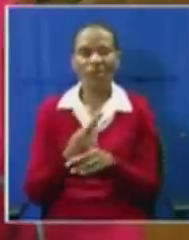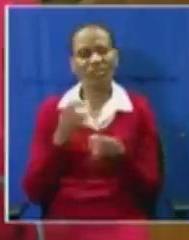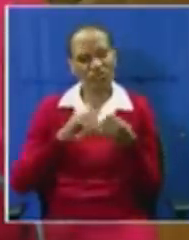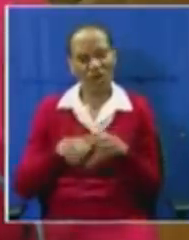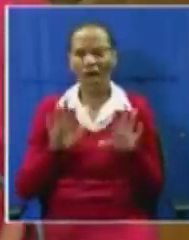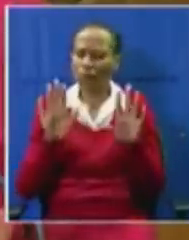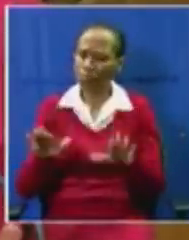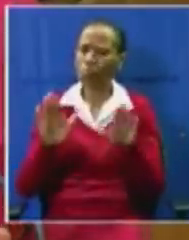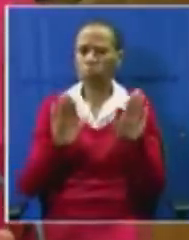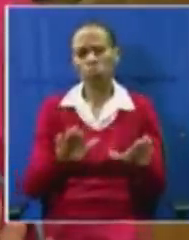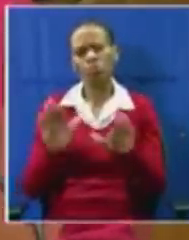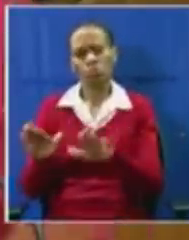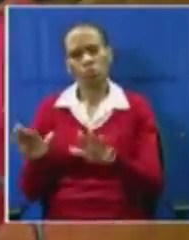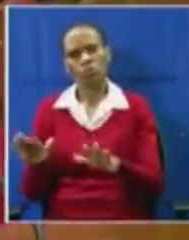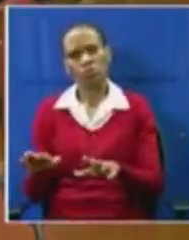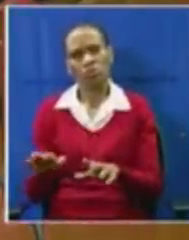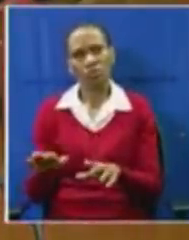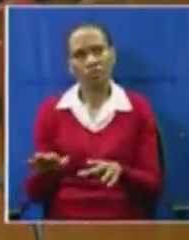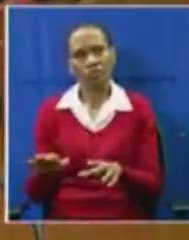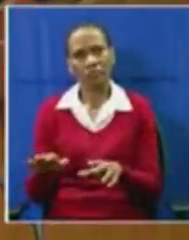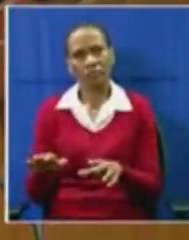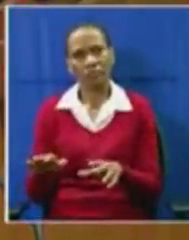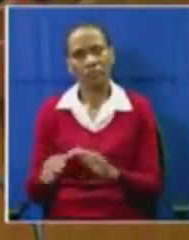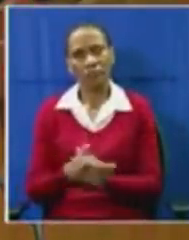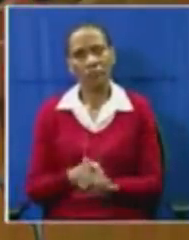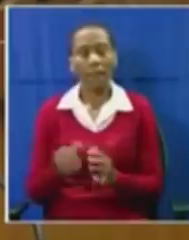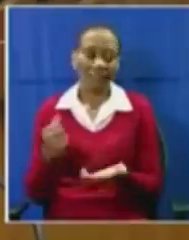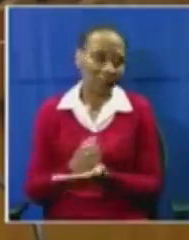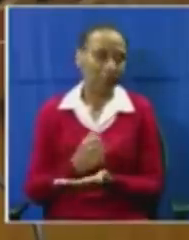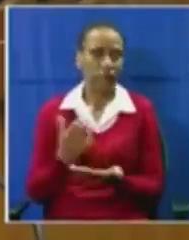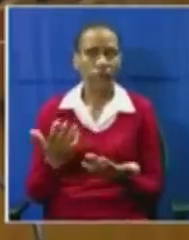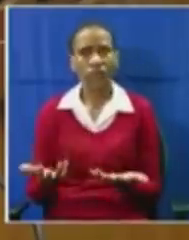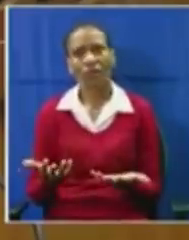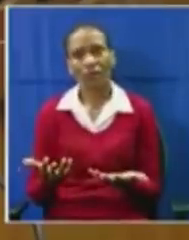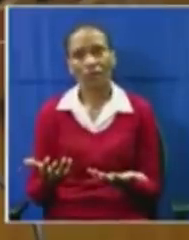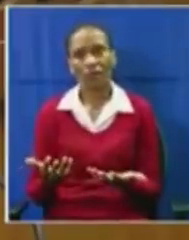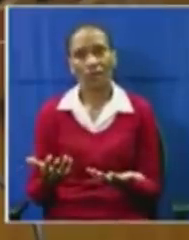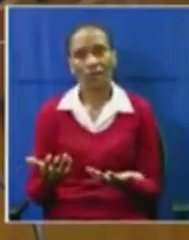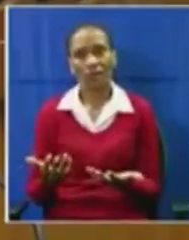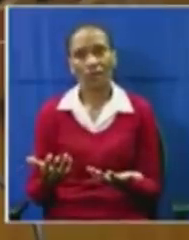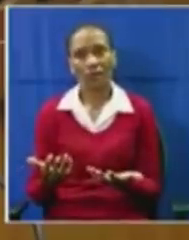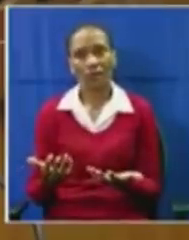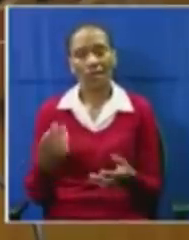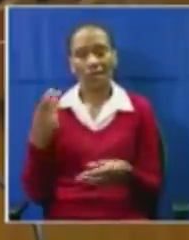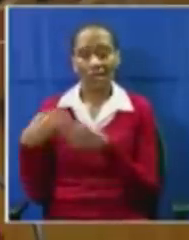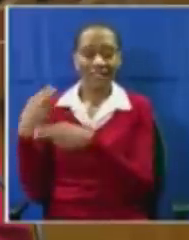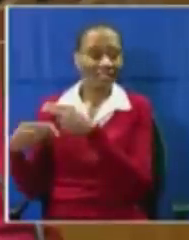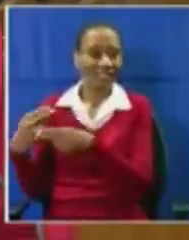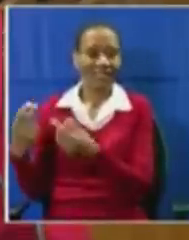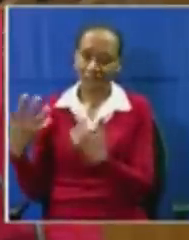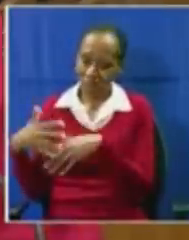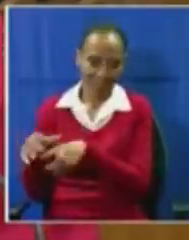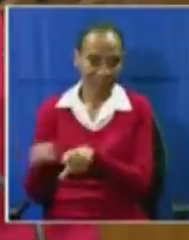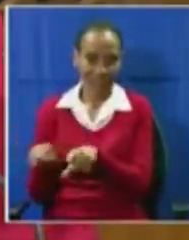us down and tried to have a different type of history. But unfortunately, that's the history that has to go down. So